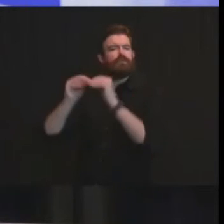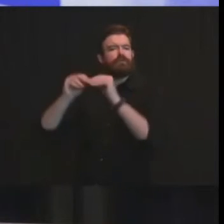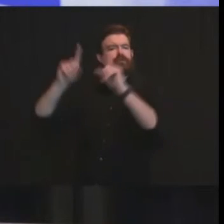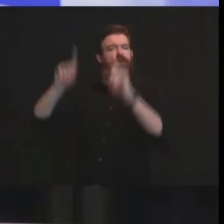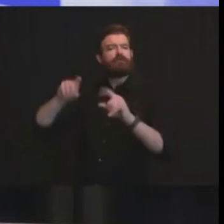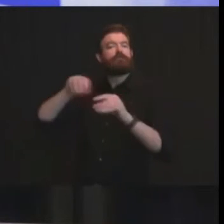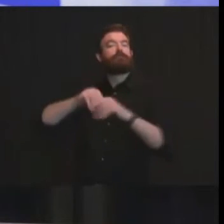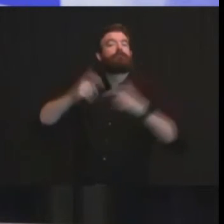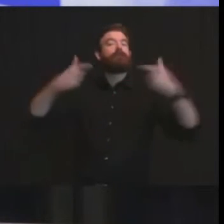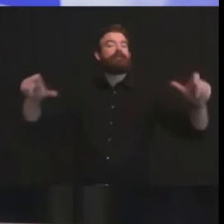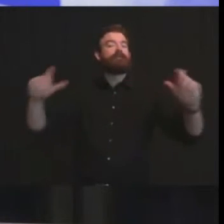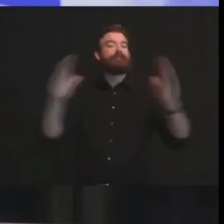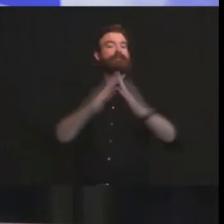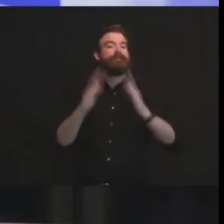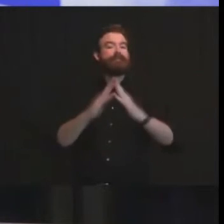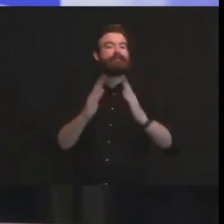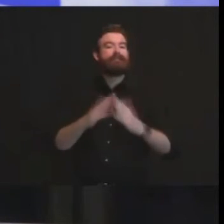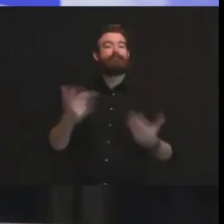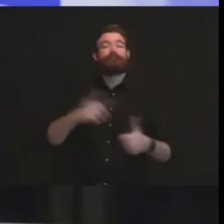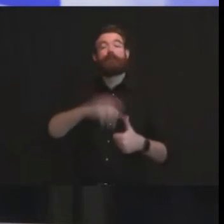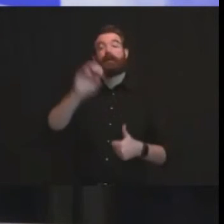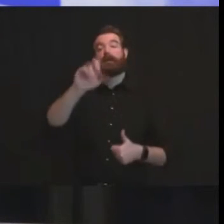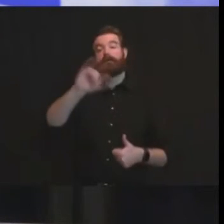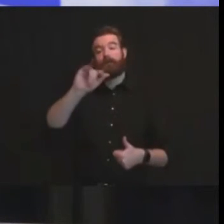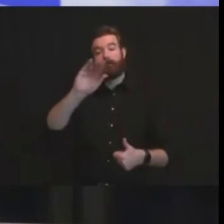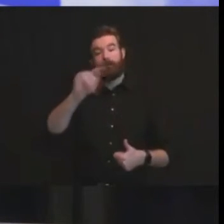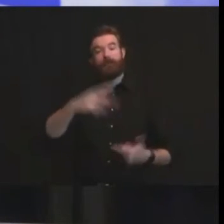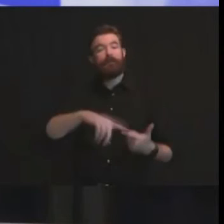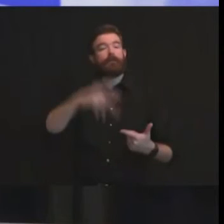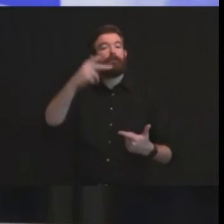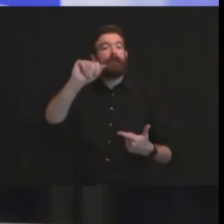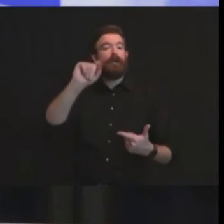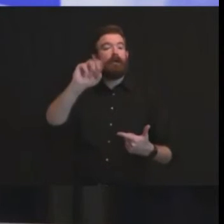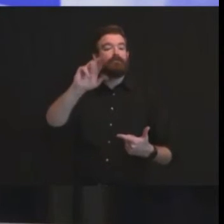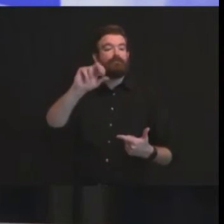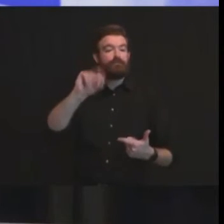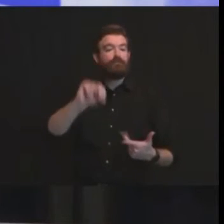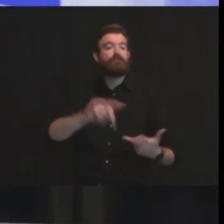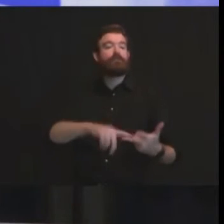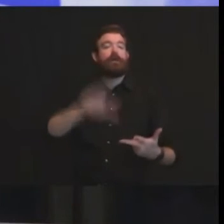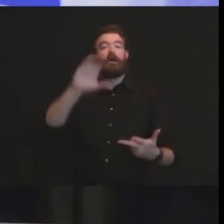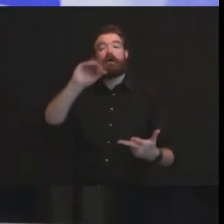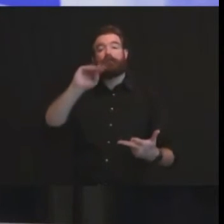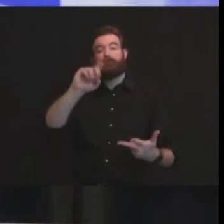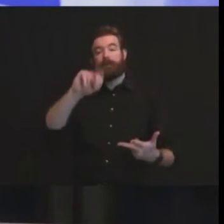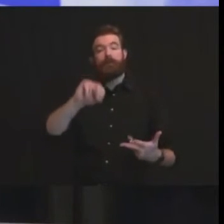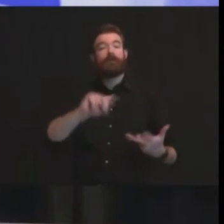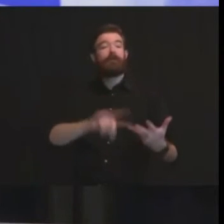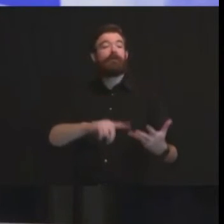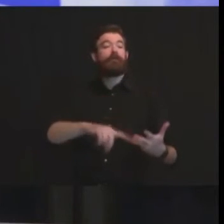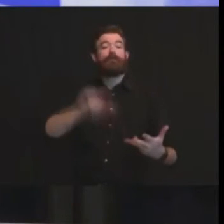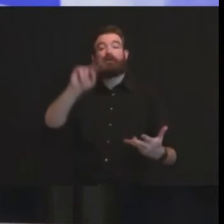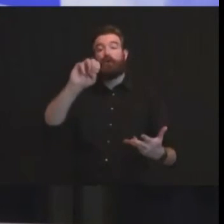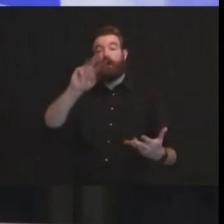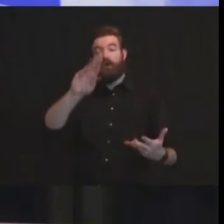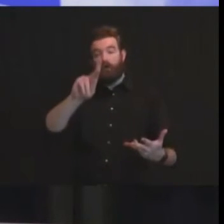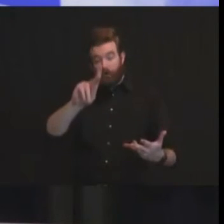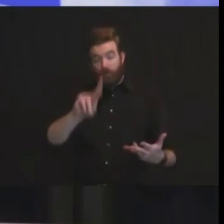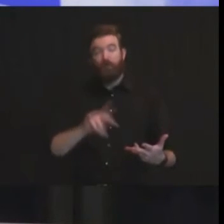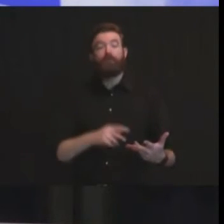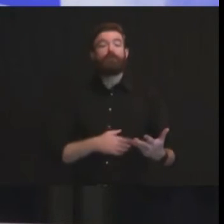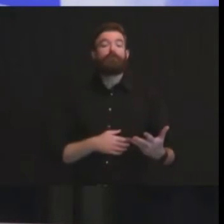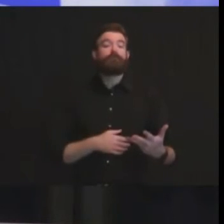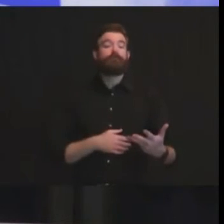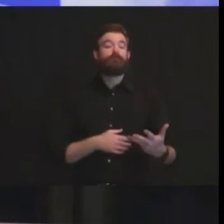patterson norark trenton atlantic city and camden to address hot spots we've deployed both pcr